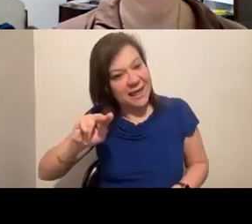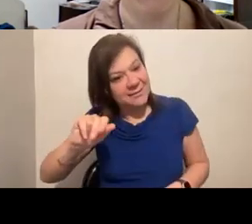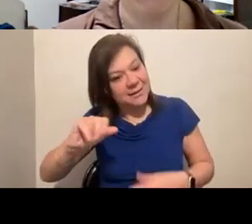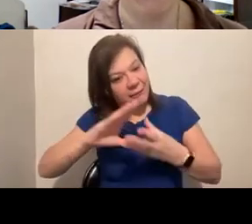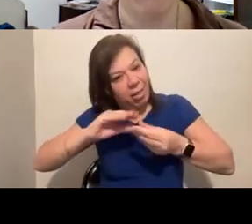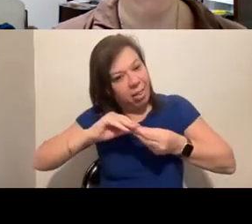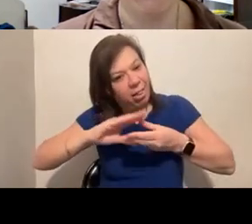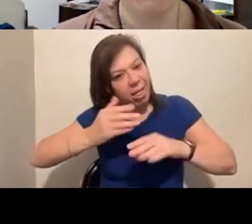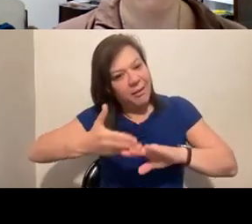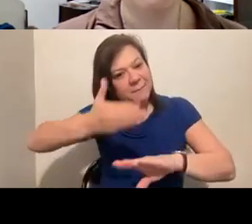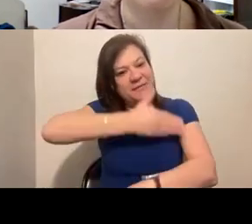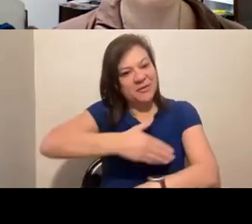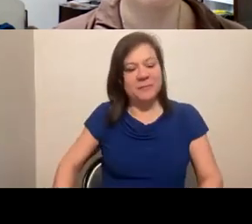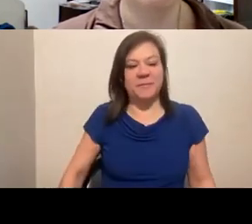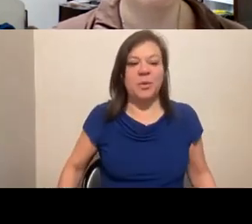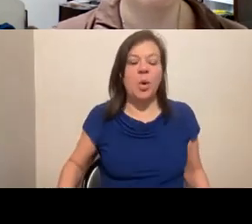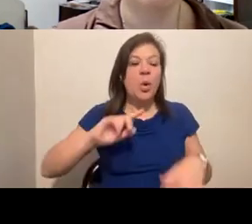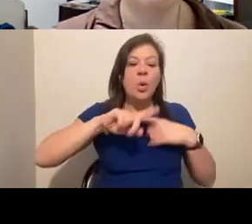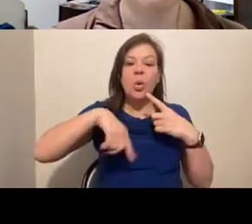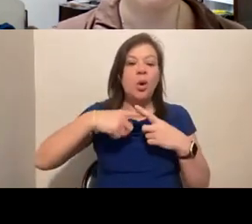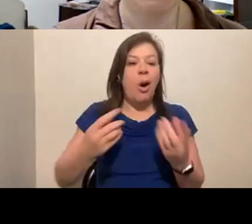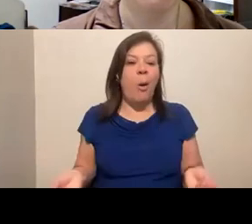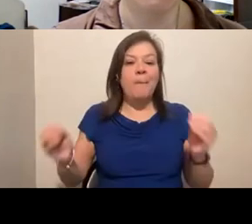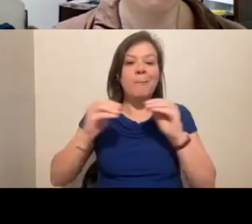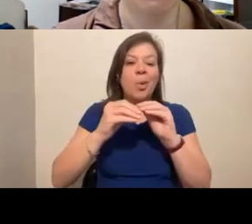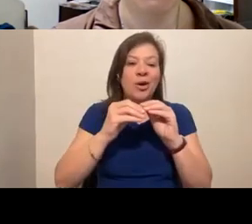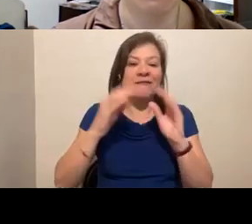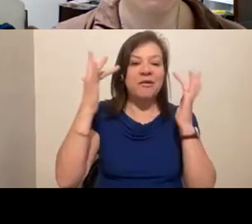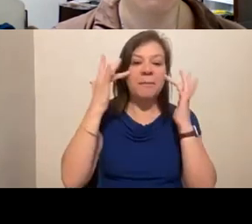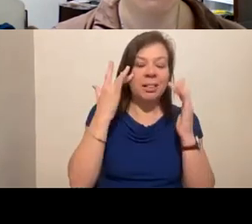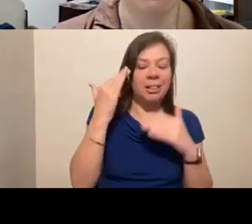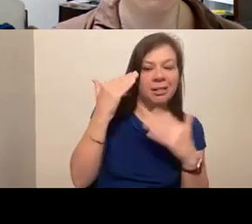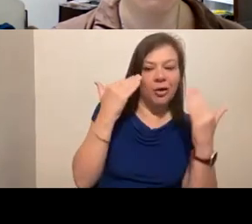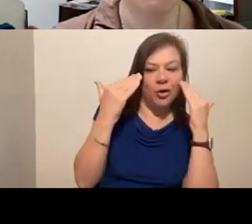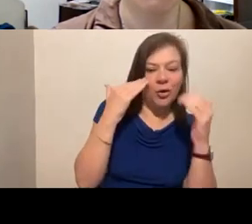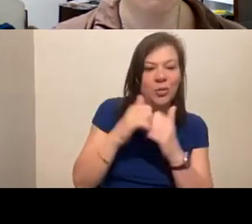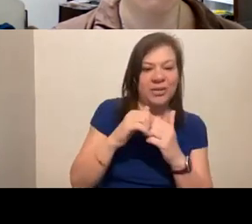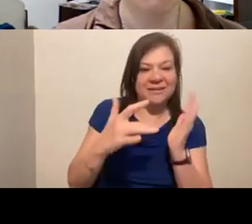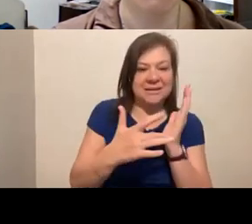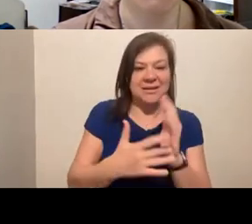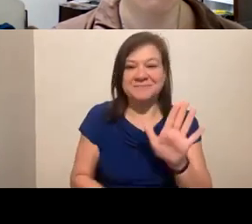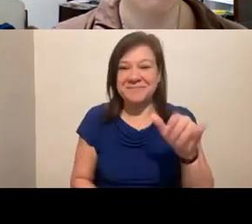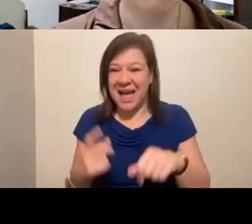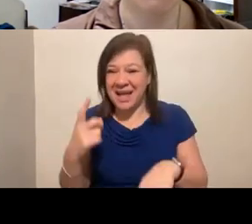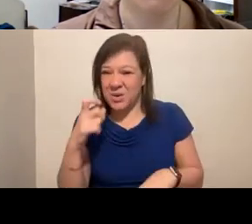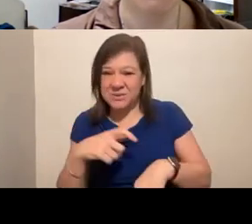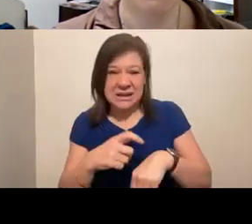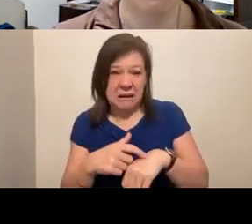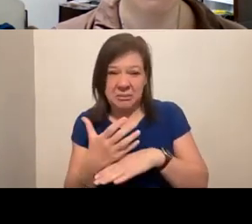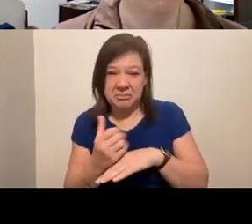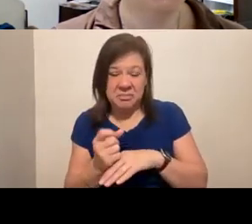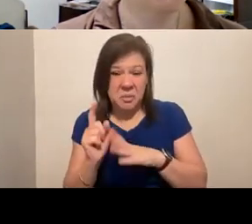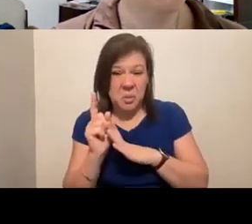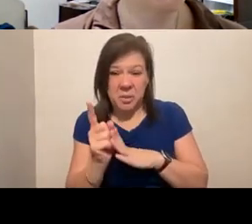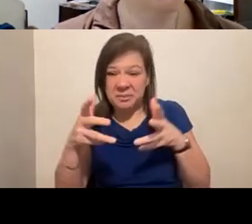earlier. Uh, we've all become so much more familiar with it. Well, I know we just have a few more